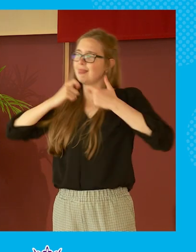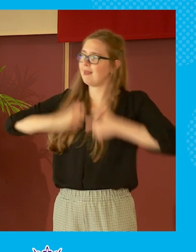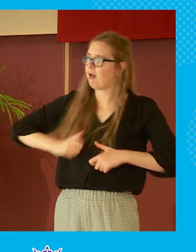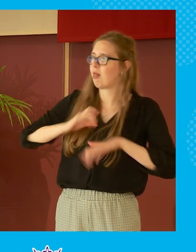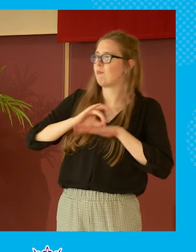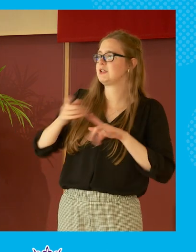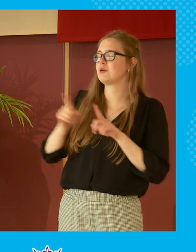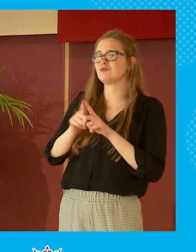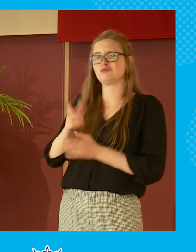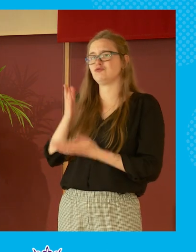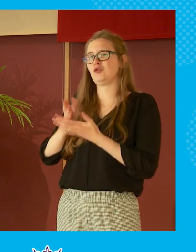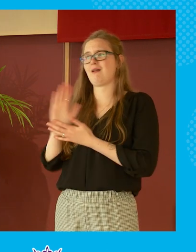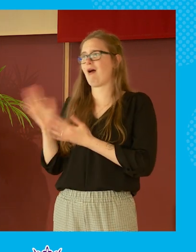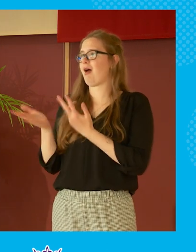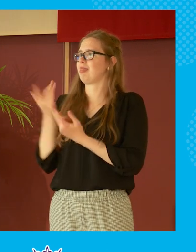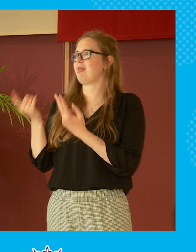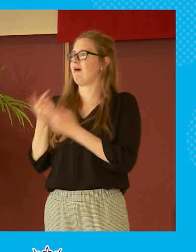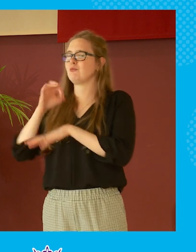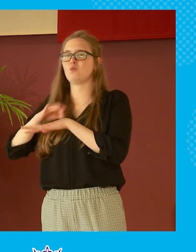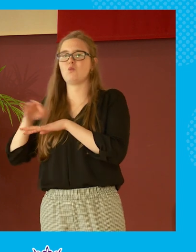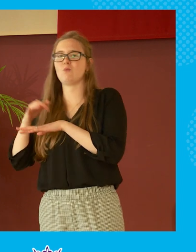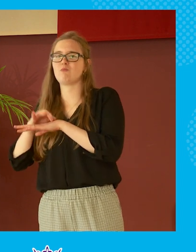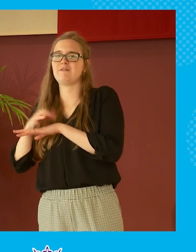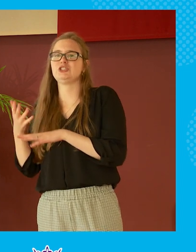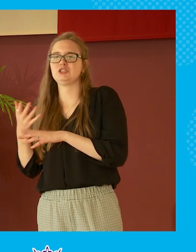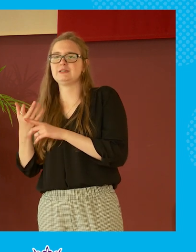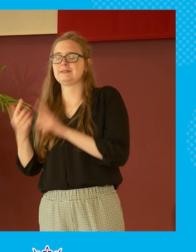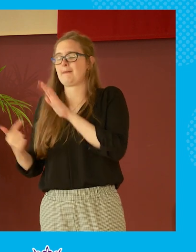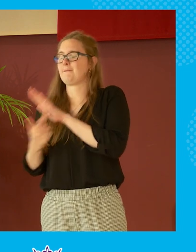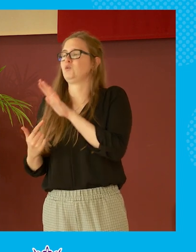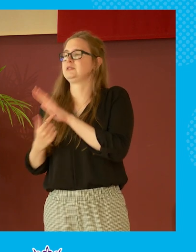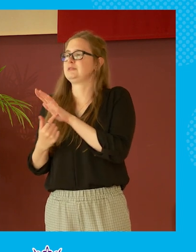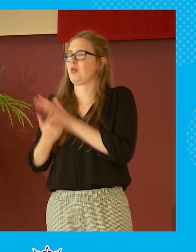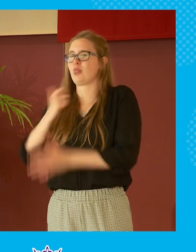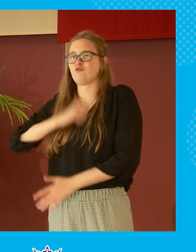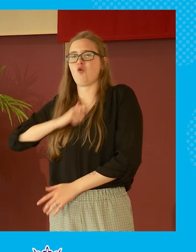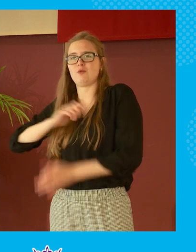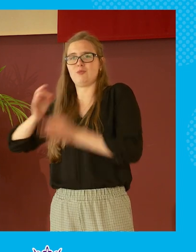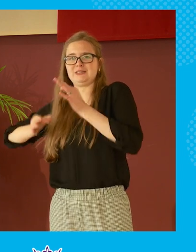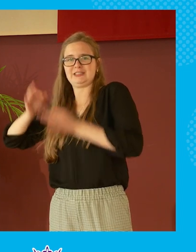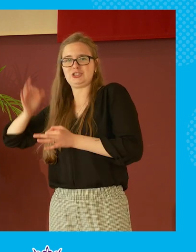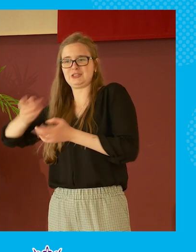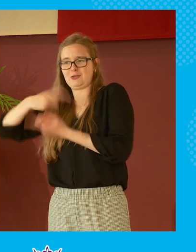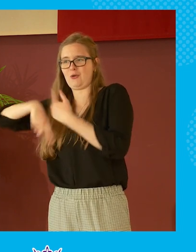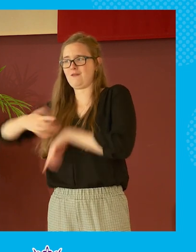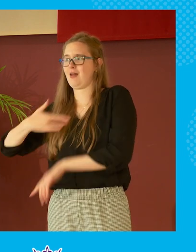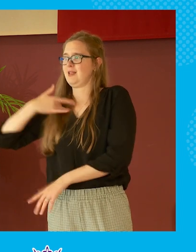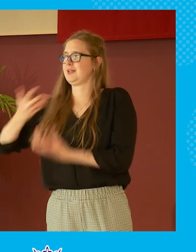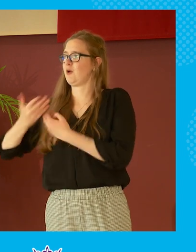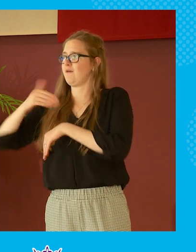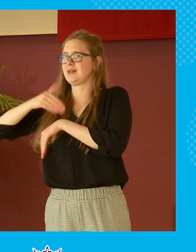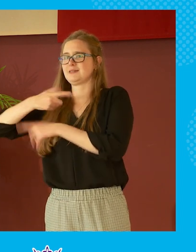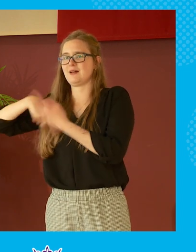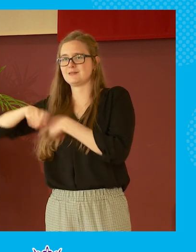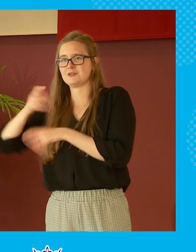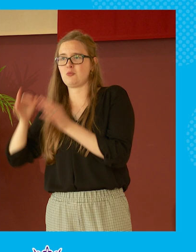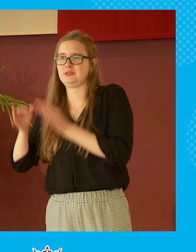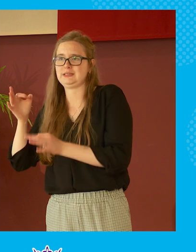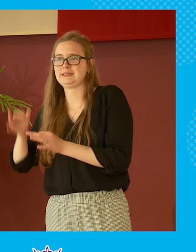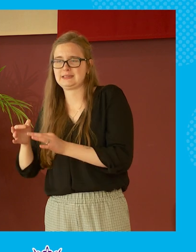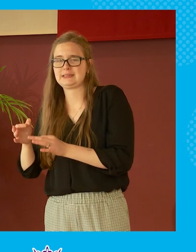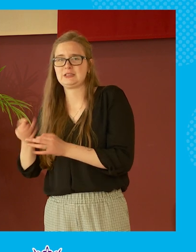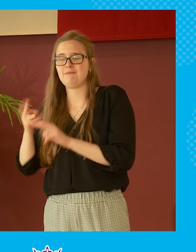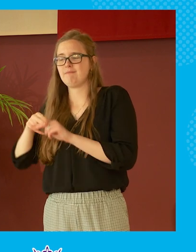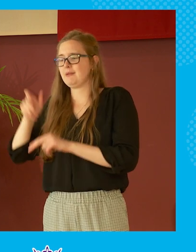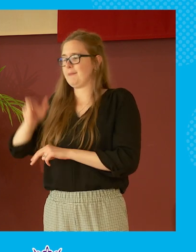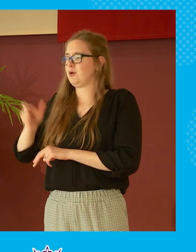it's going to be true in so many other professions including importantly given the role politicians have in all our lives politics if people don't want